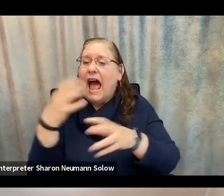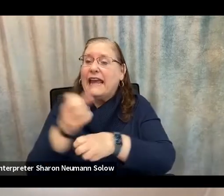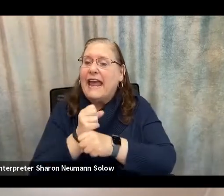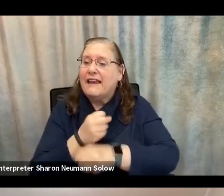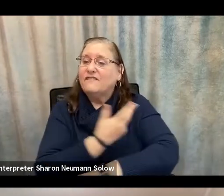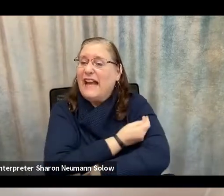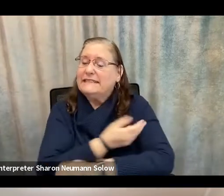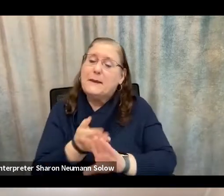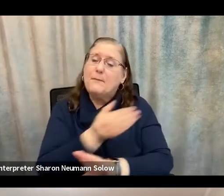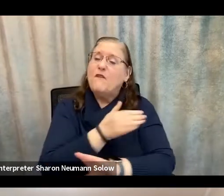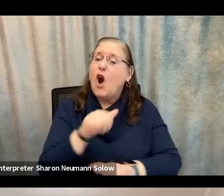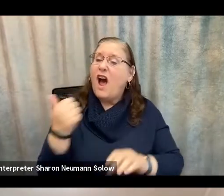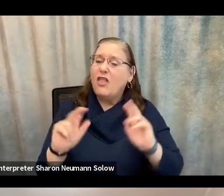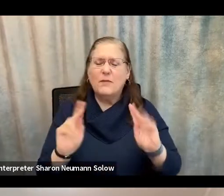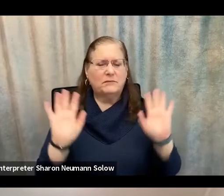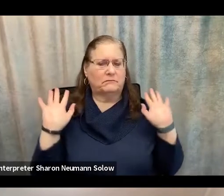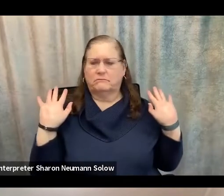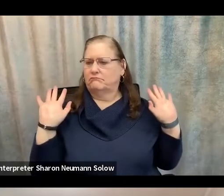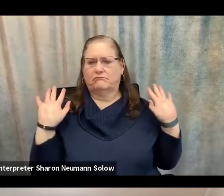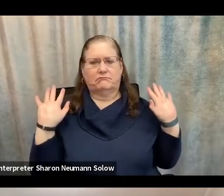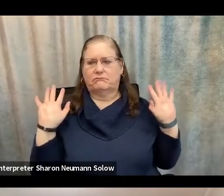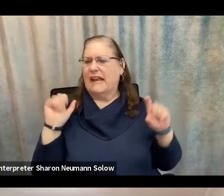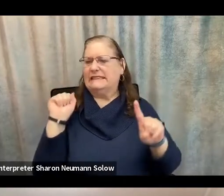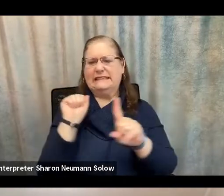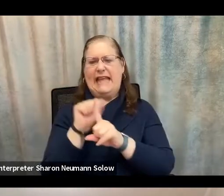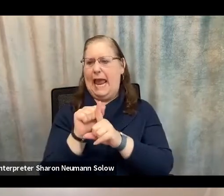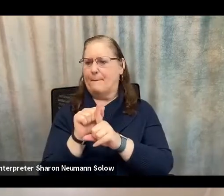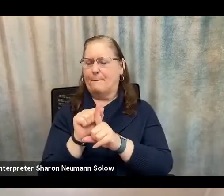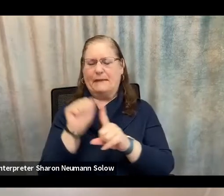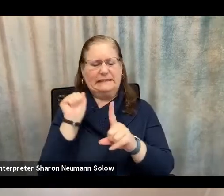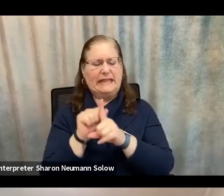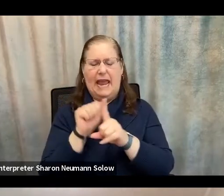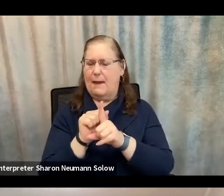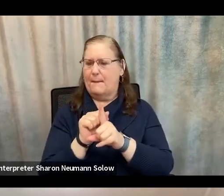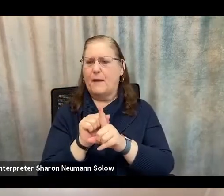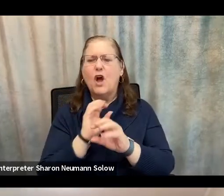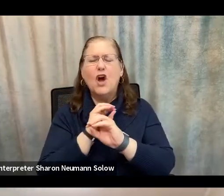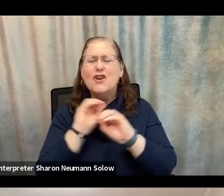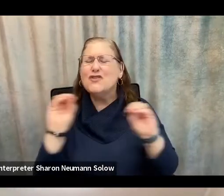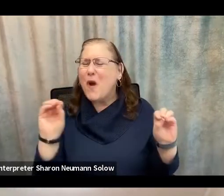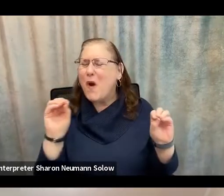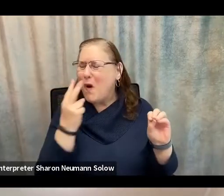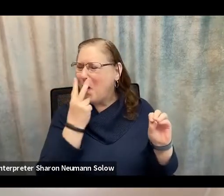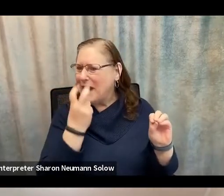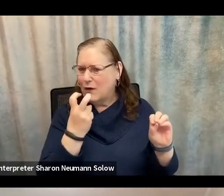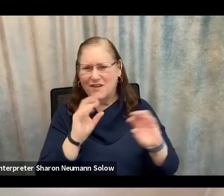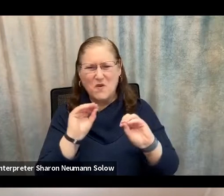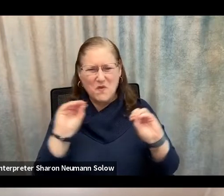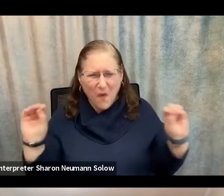else, those are our scams. They are scams. There's no if, and, or, or buts about it.